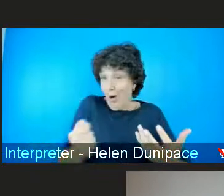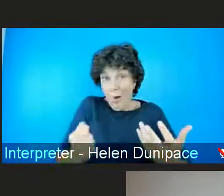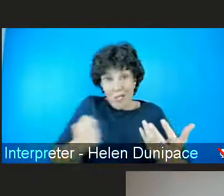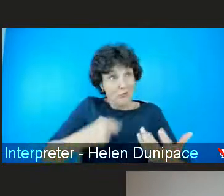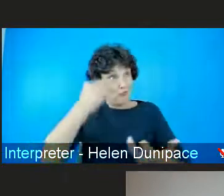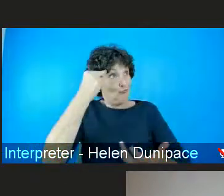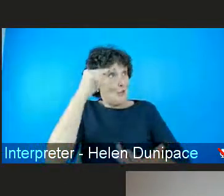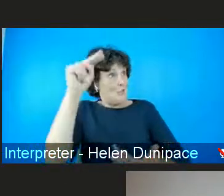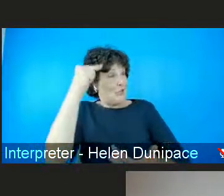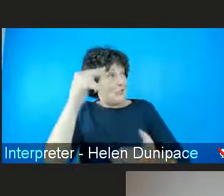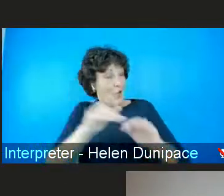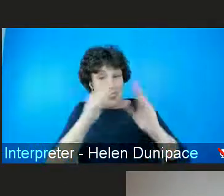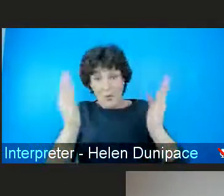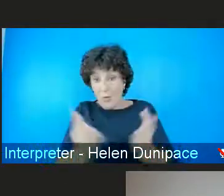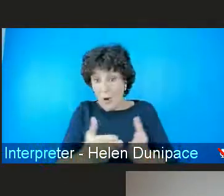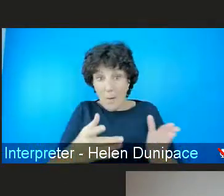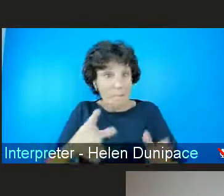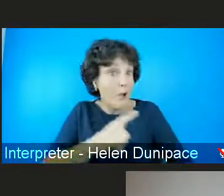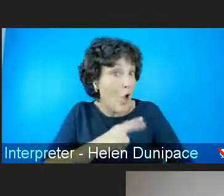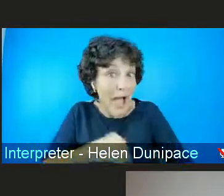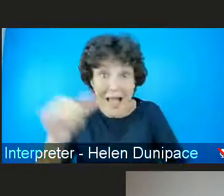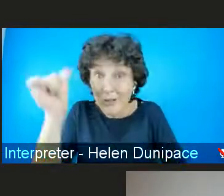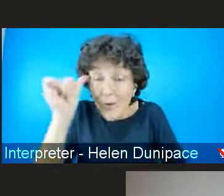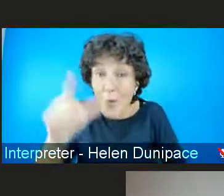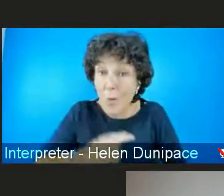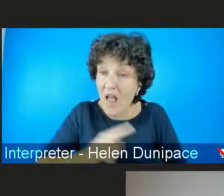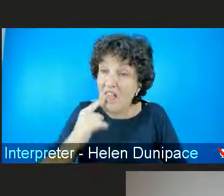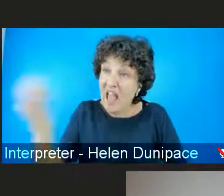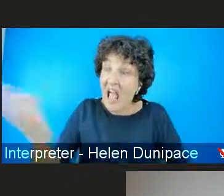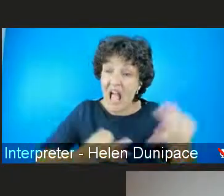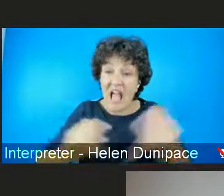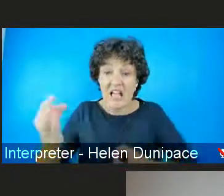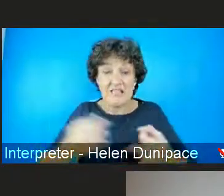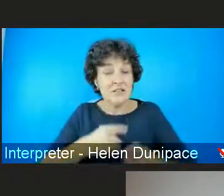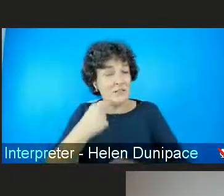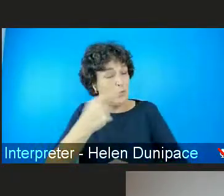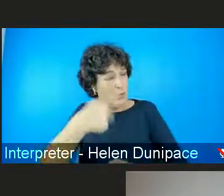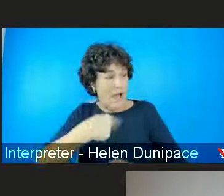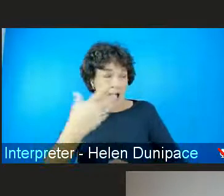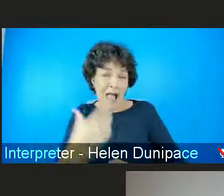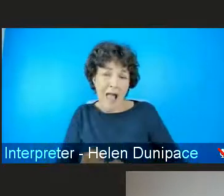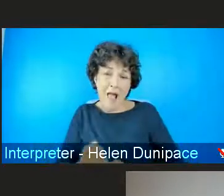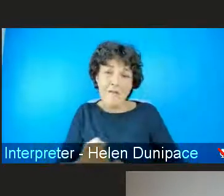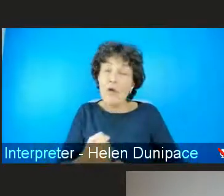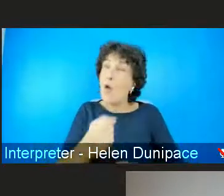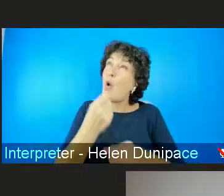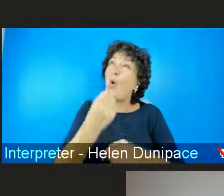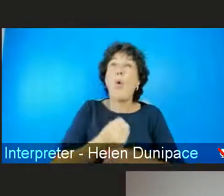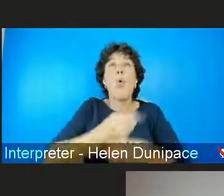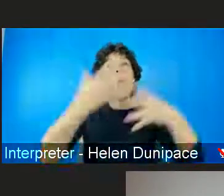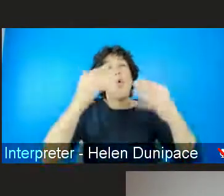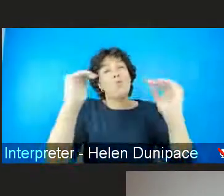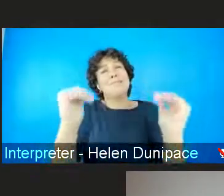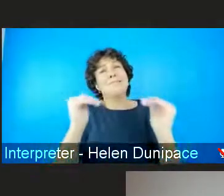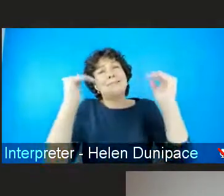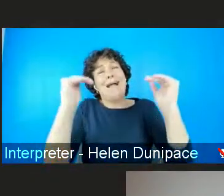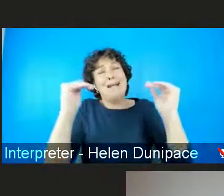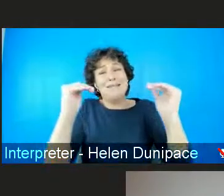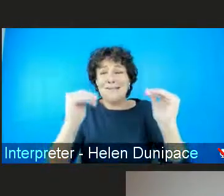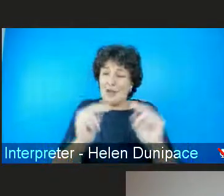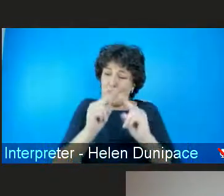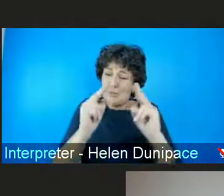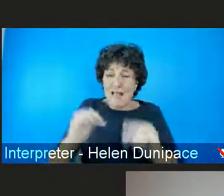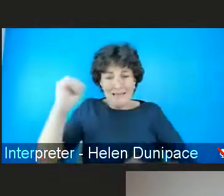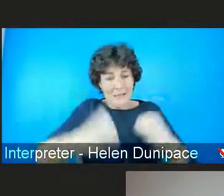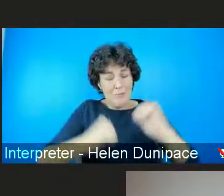I know, because I get asked to talk about it all the time for having the world's gold standard domestic abuse law. And when people ask me what made that